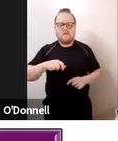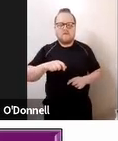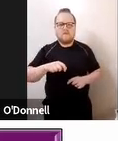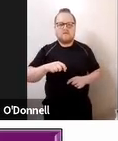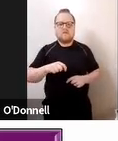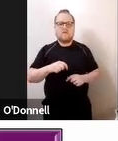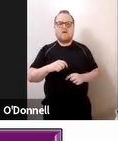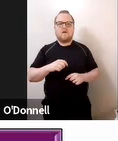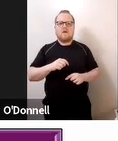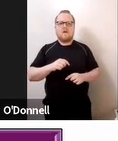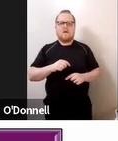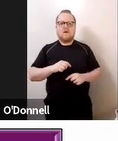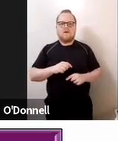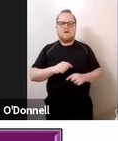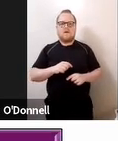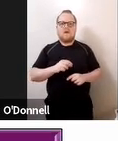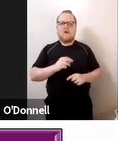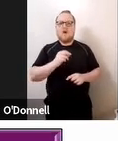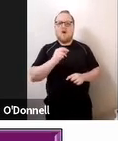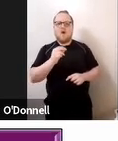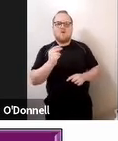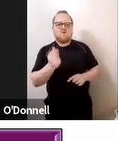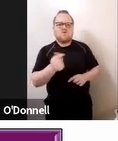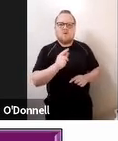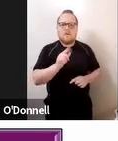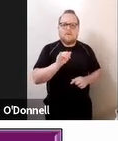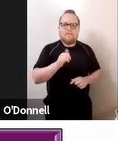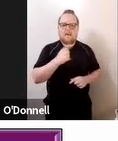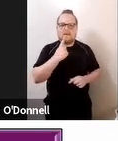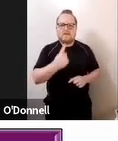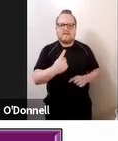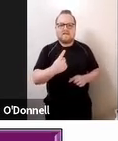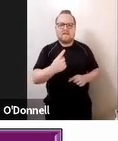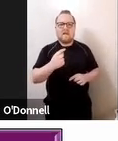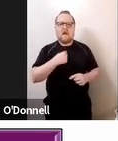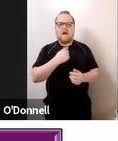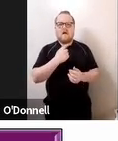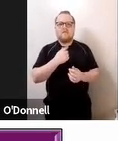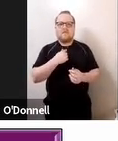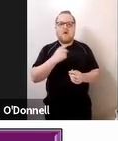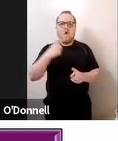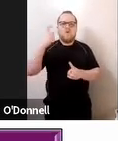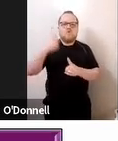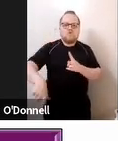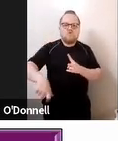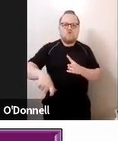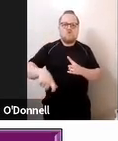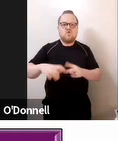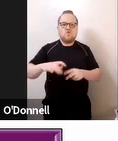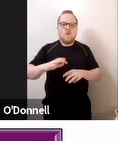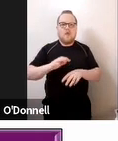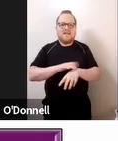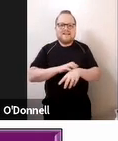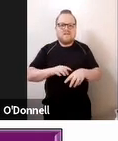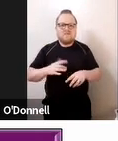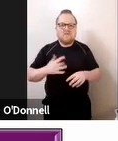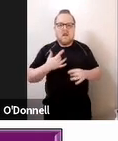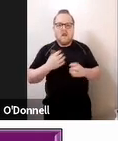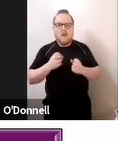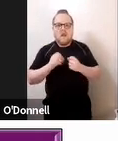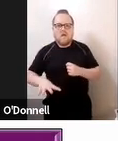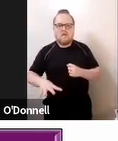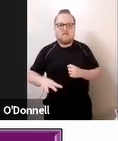as dual sensory impaired or as having dual sensory loss if they identify with a deaf community they may